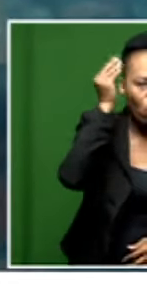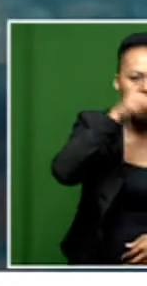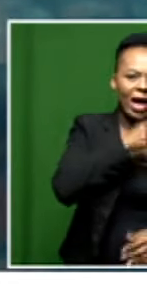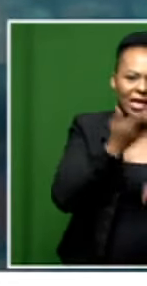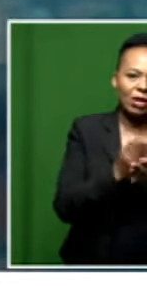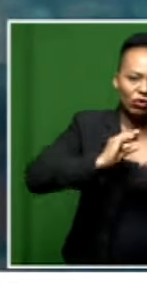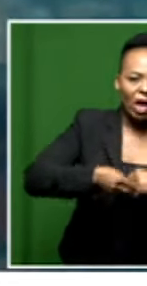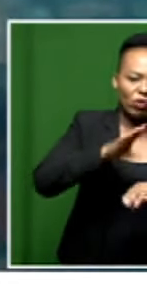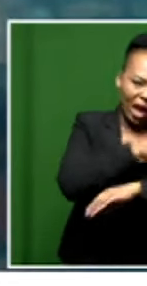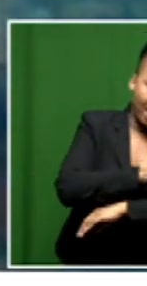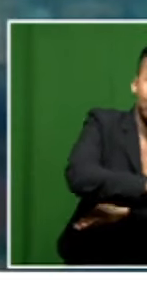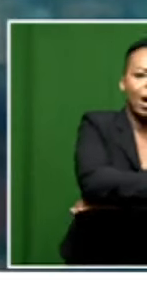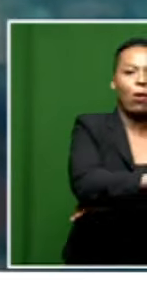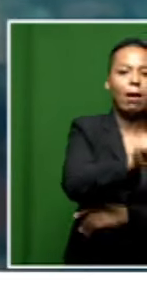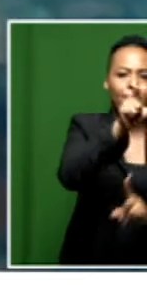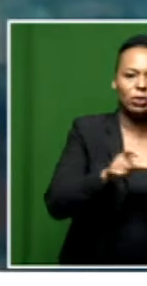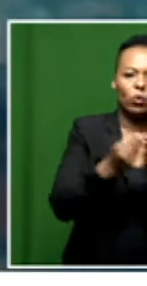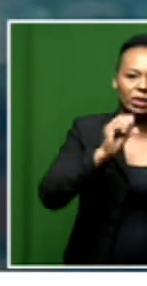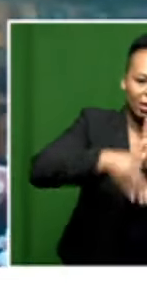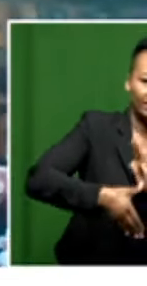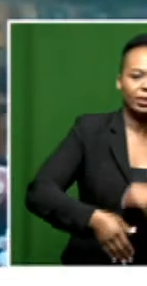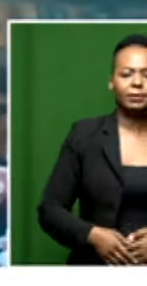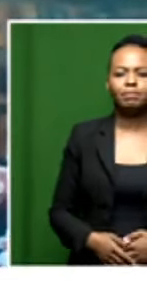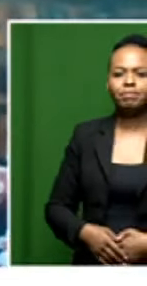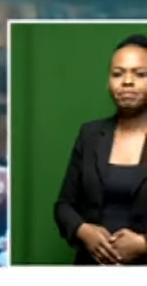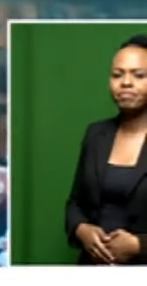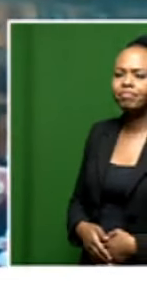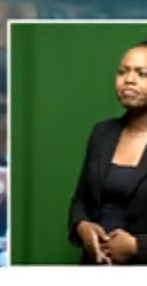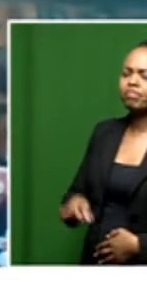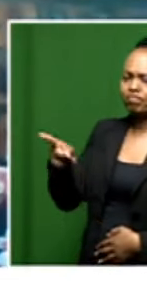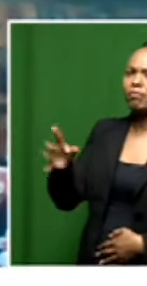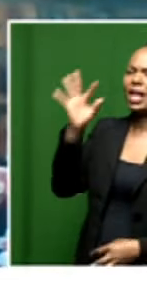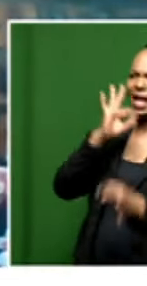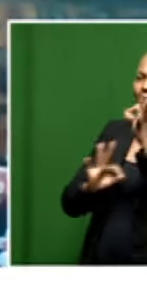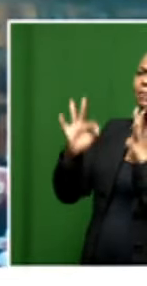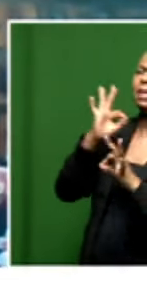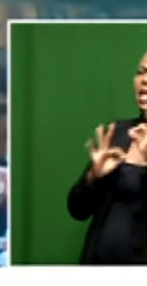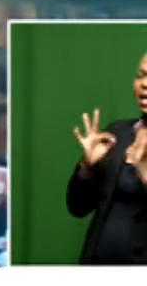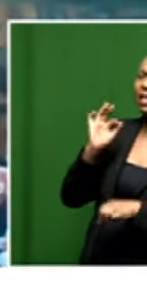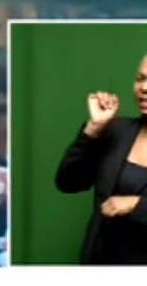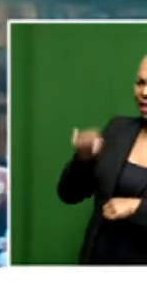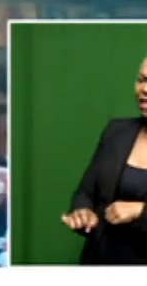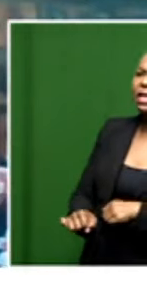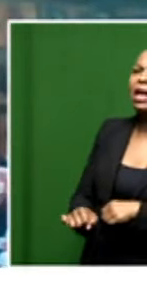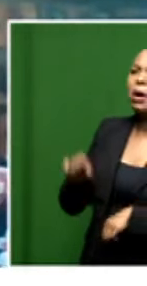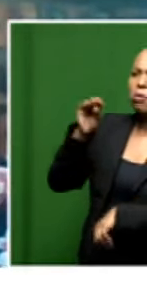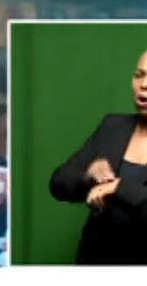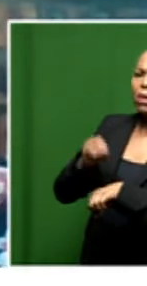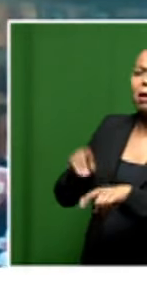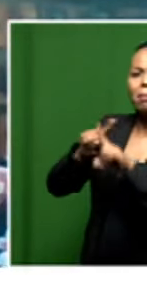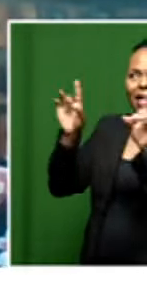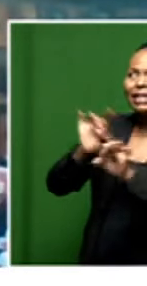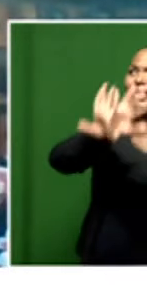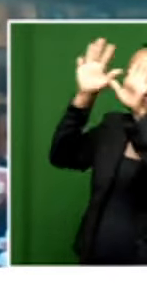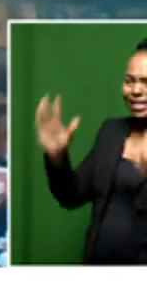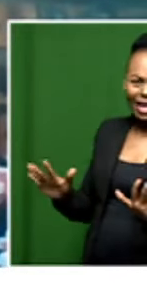to empower persons with disabilities. You've just diagnosed the problem, Diji, but, I mean, is there any clear and